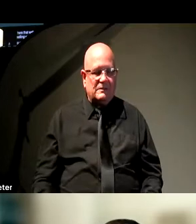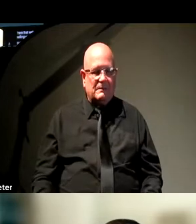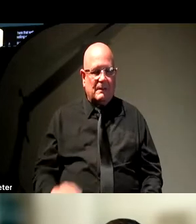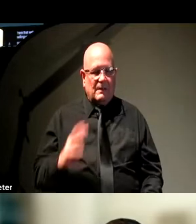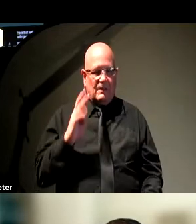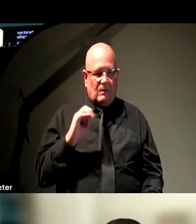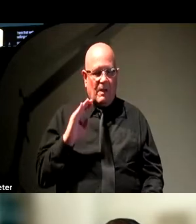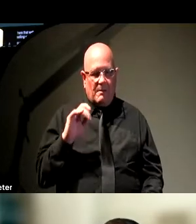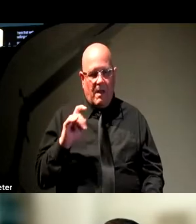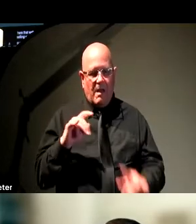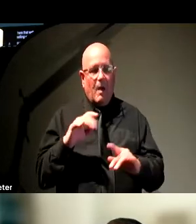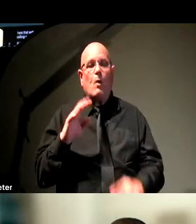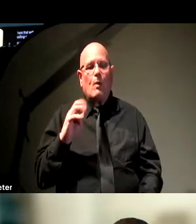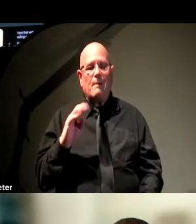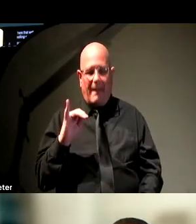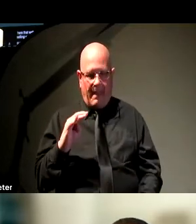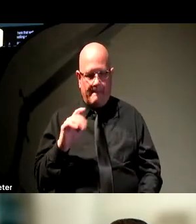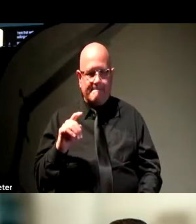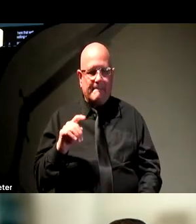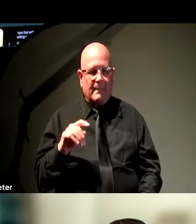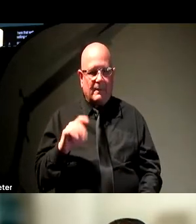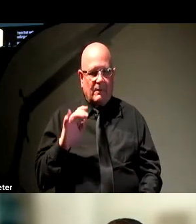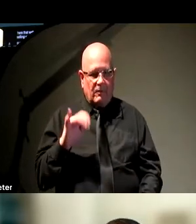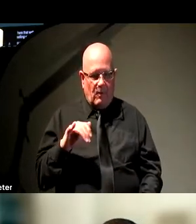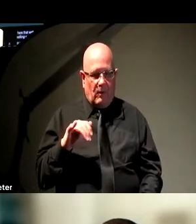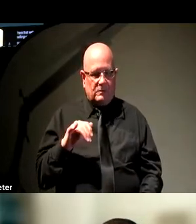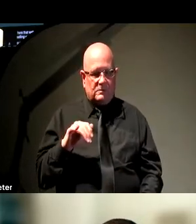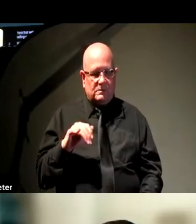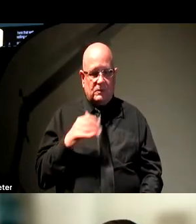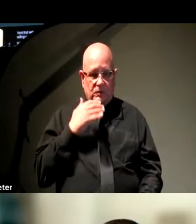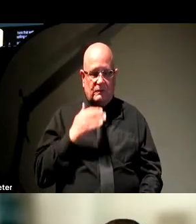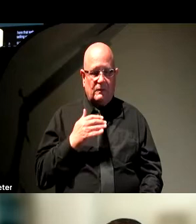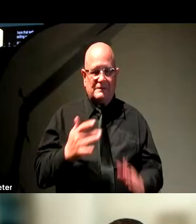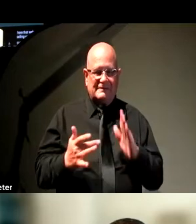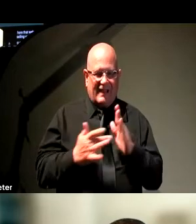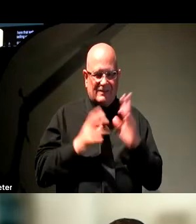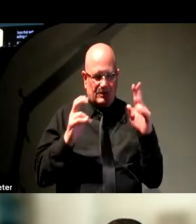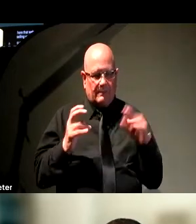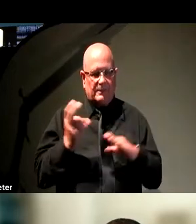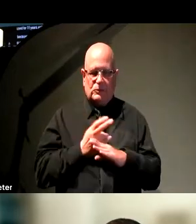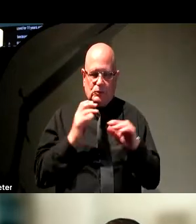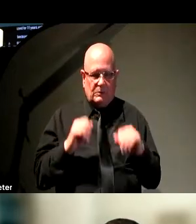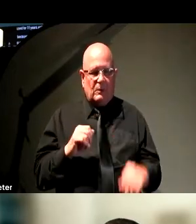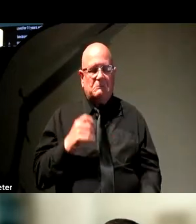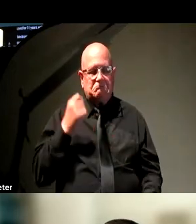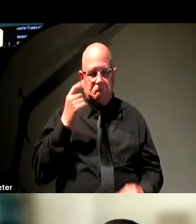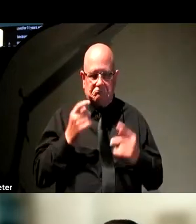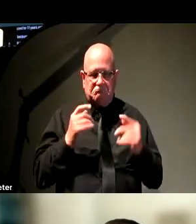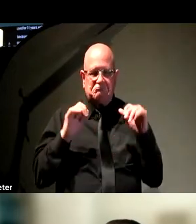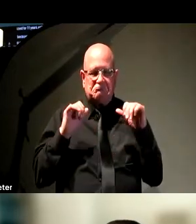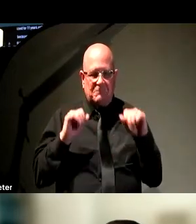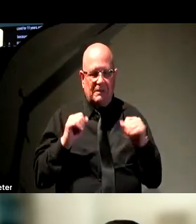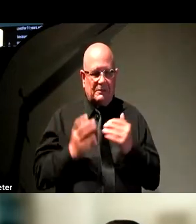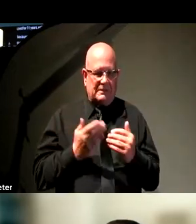provided stuff that's really approachable, even on technical topics. It's pretty readable and understandable by human beings. And